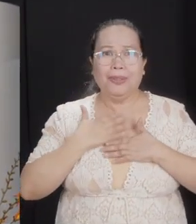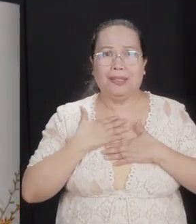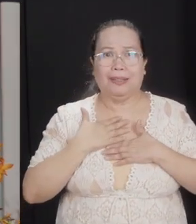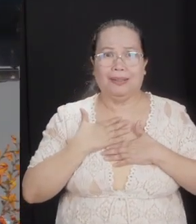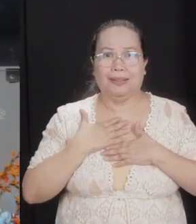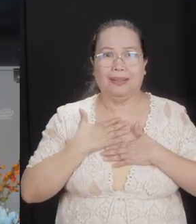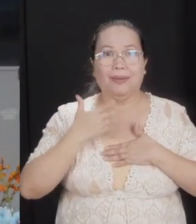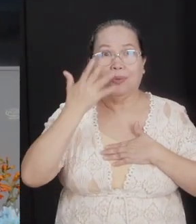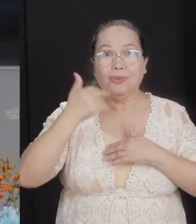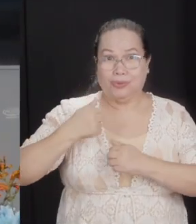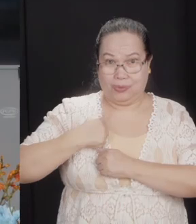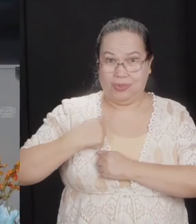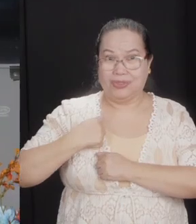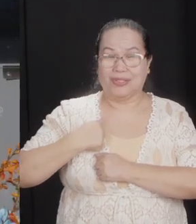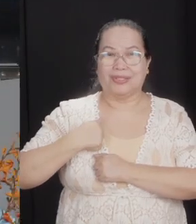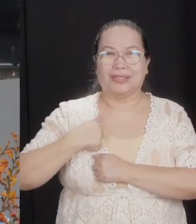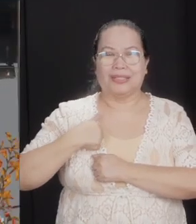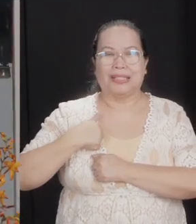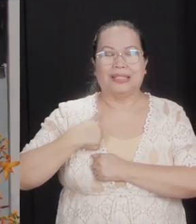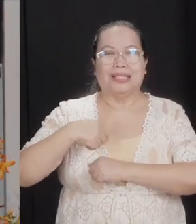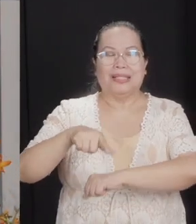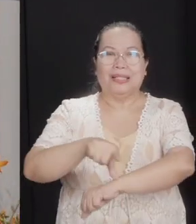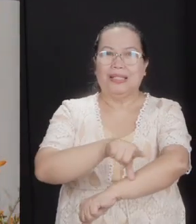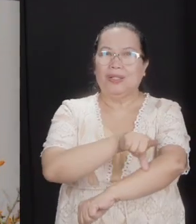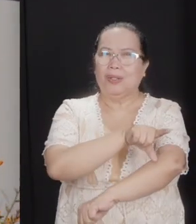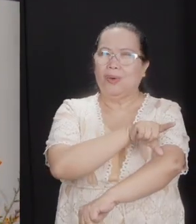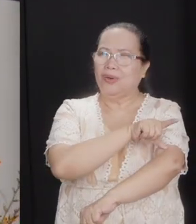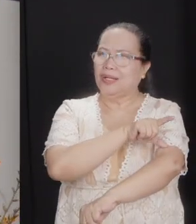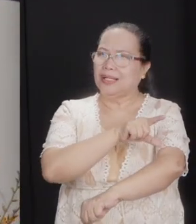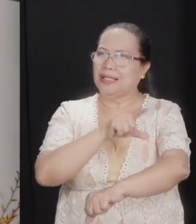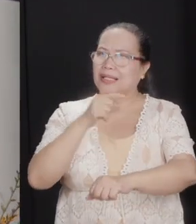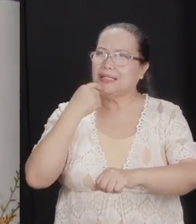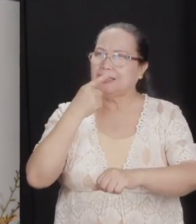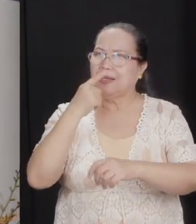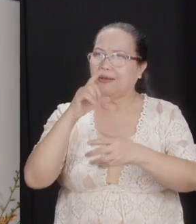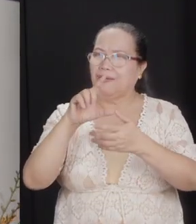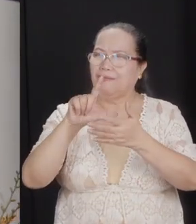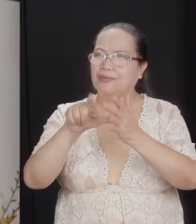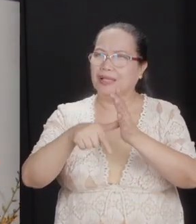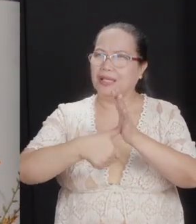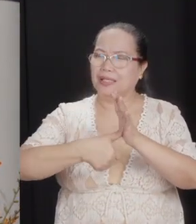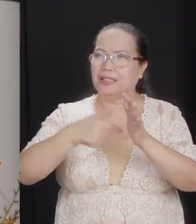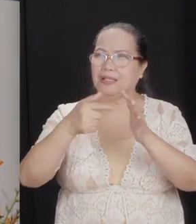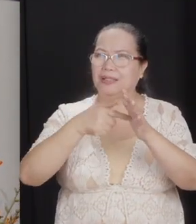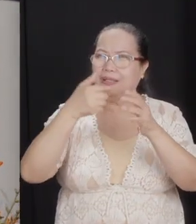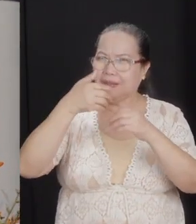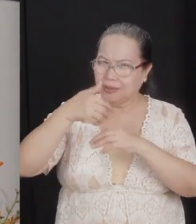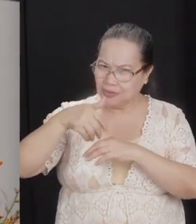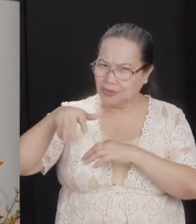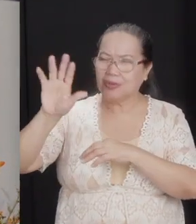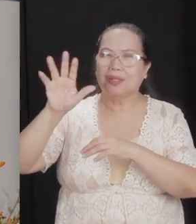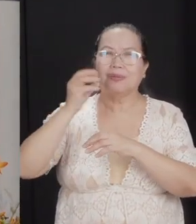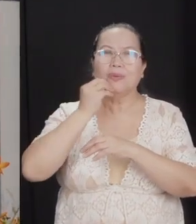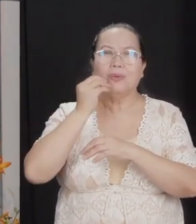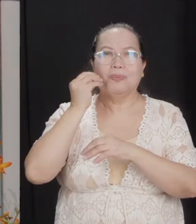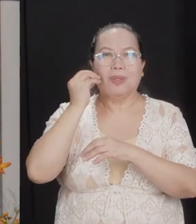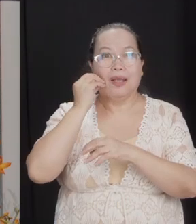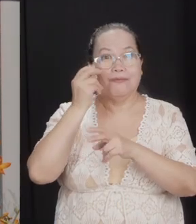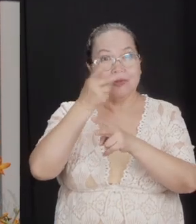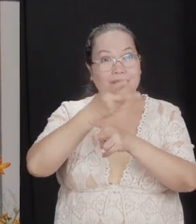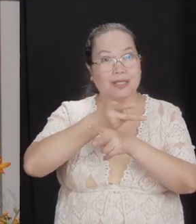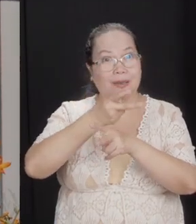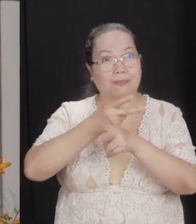You know why? I'll give you a longer version later. But they were being sent home after having kept the word.